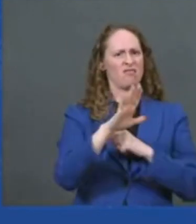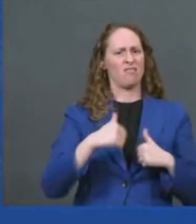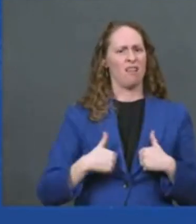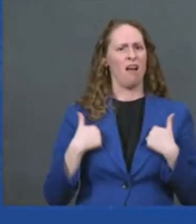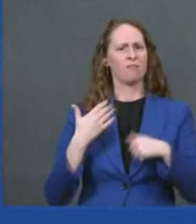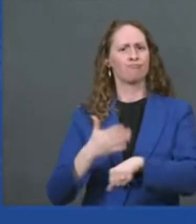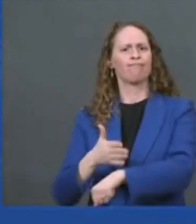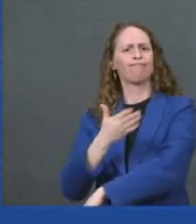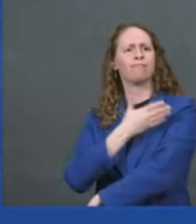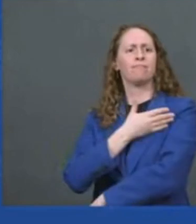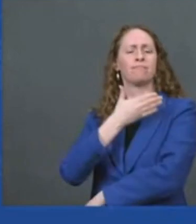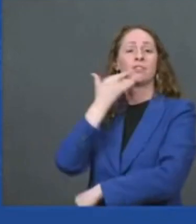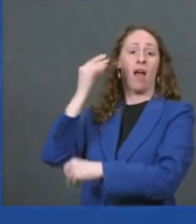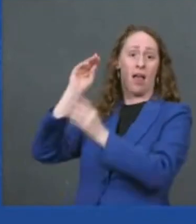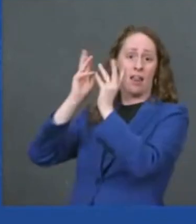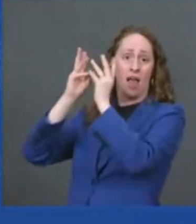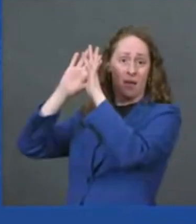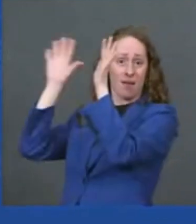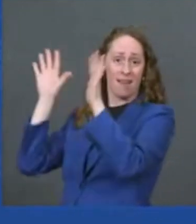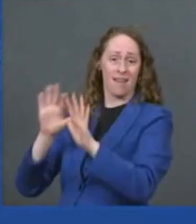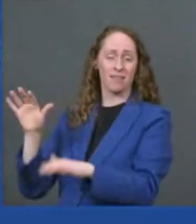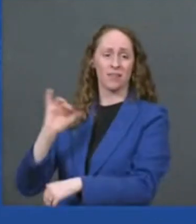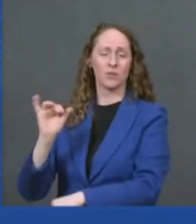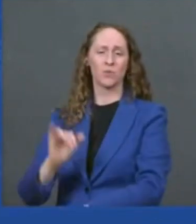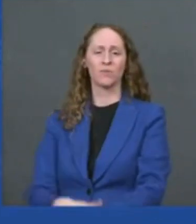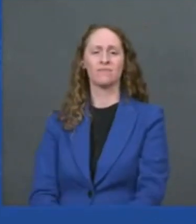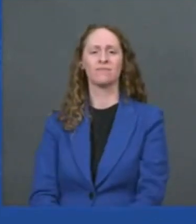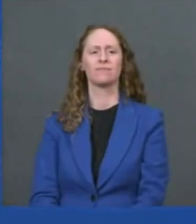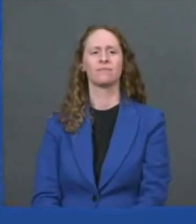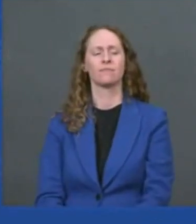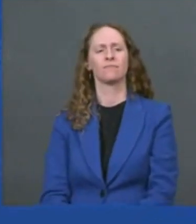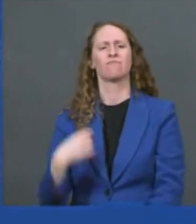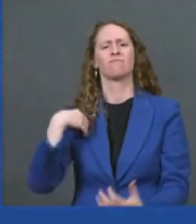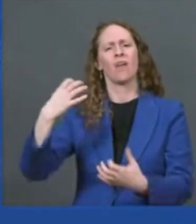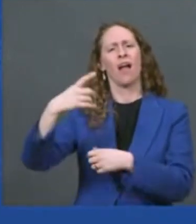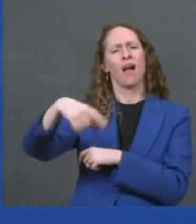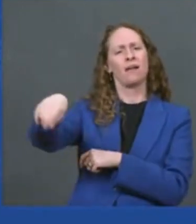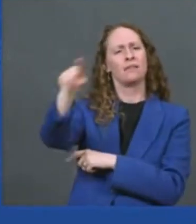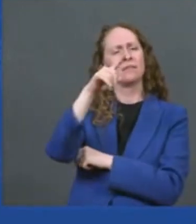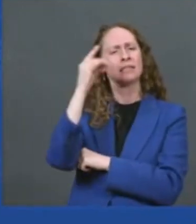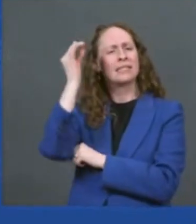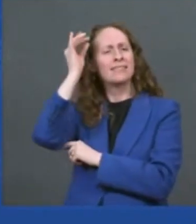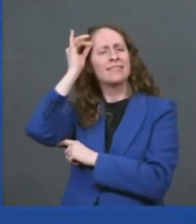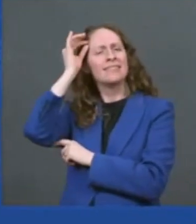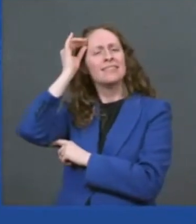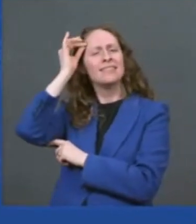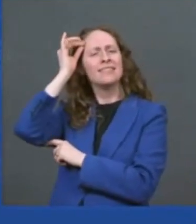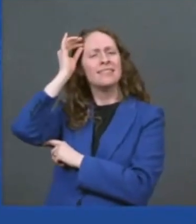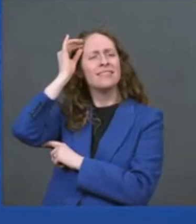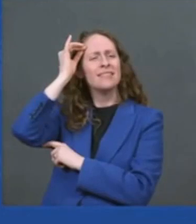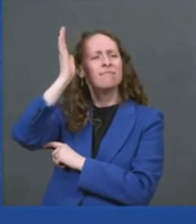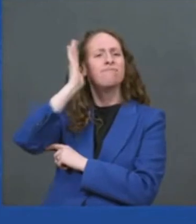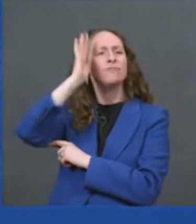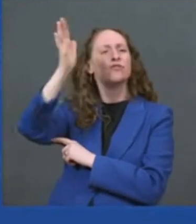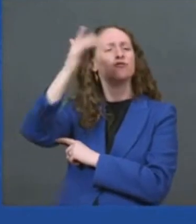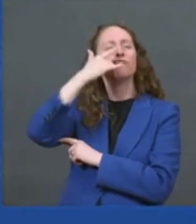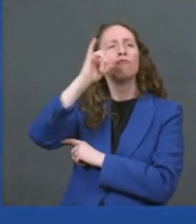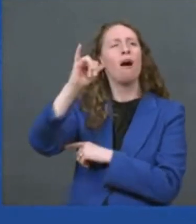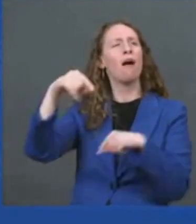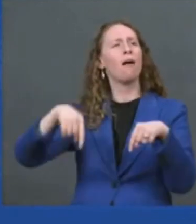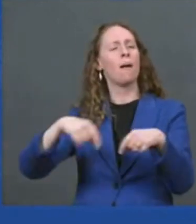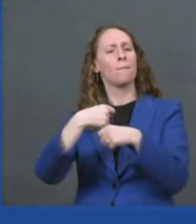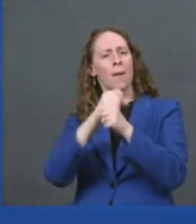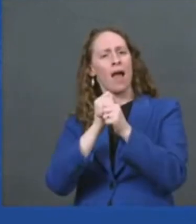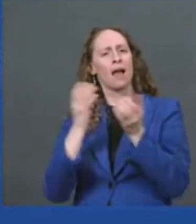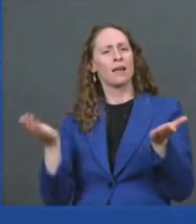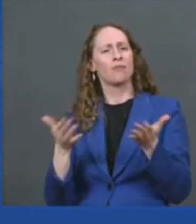a vision and a commitment to build a future that's made in america i made it clear from day one when the federal government spends